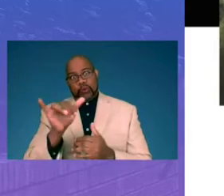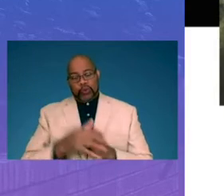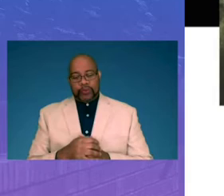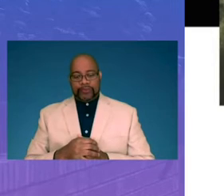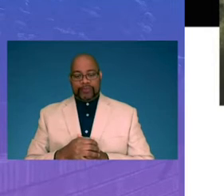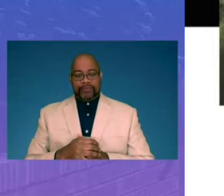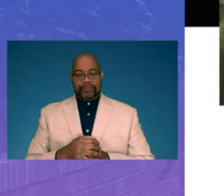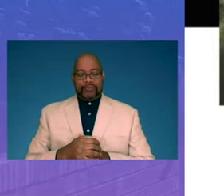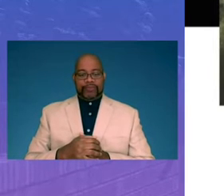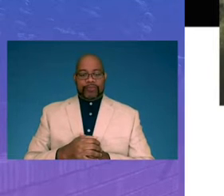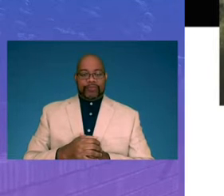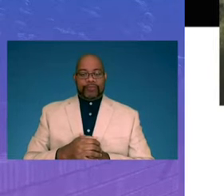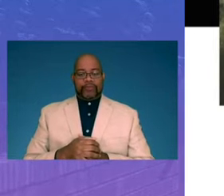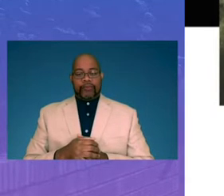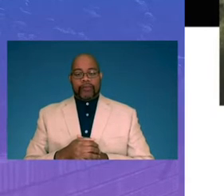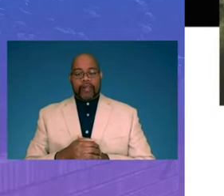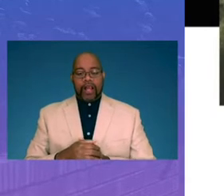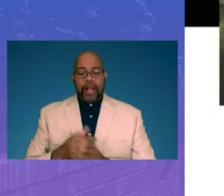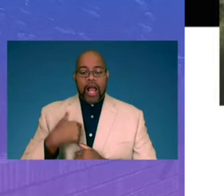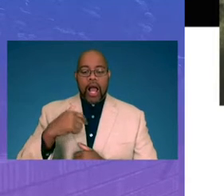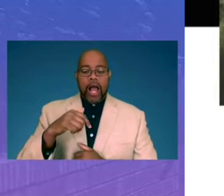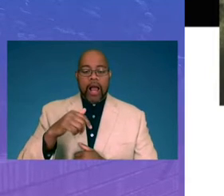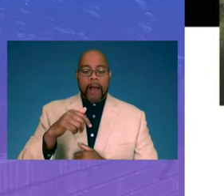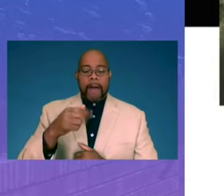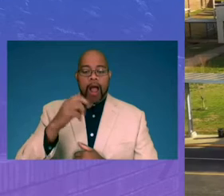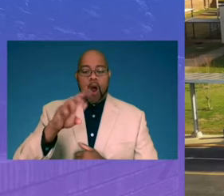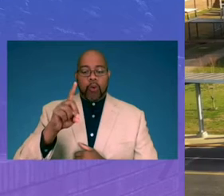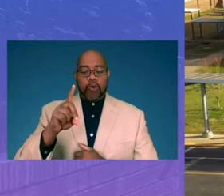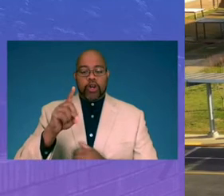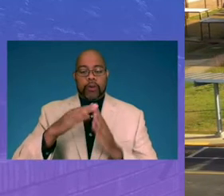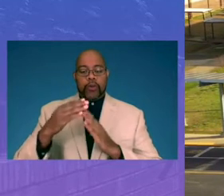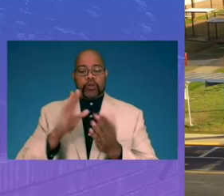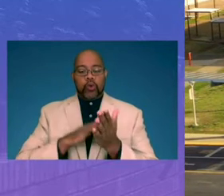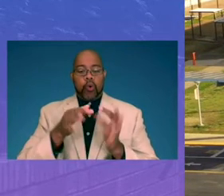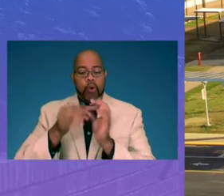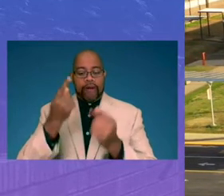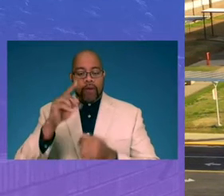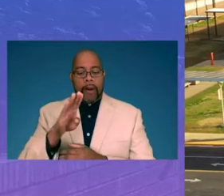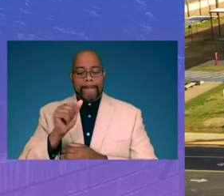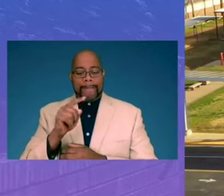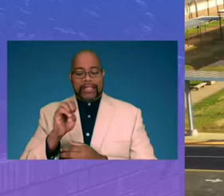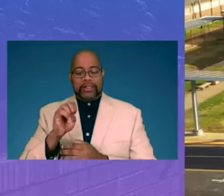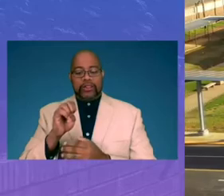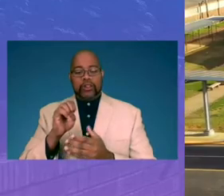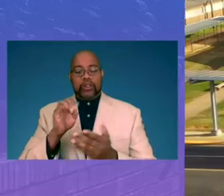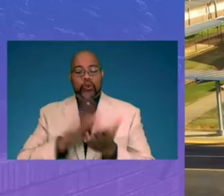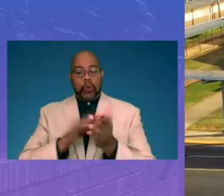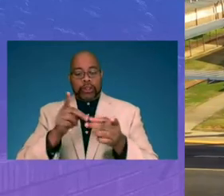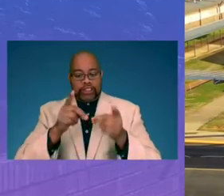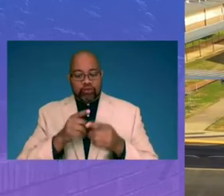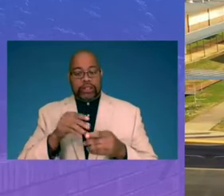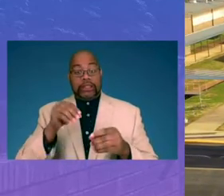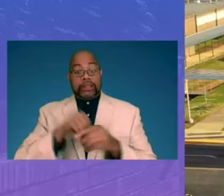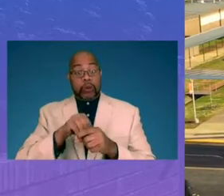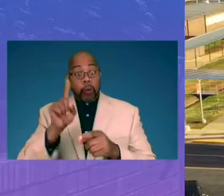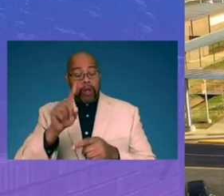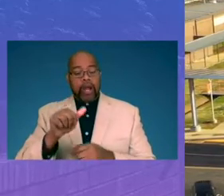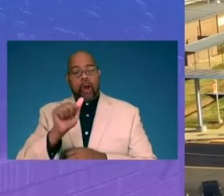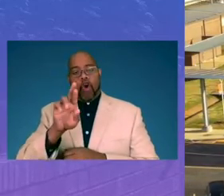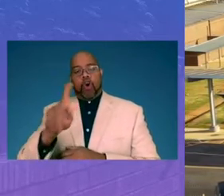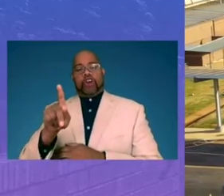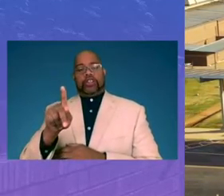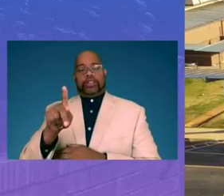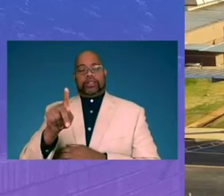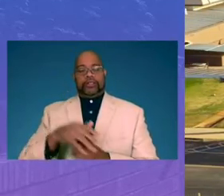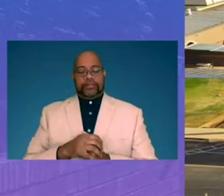Hello, I'm Laura Howard, Community Schools Coordinator for Bates School District, located in the state of Arkansas.